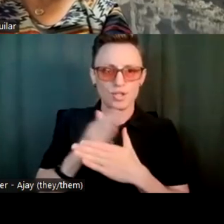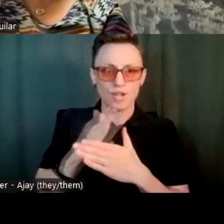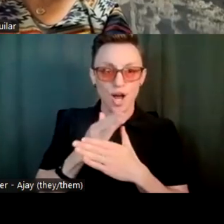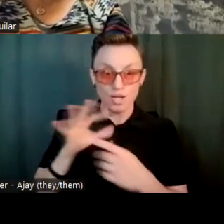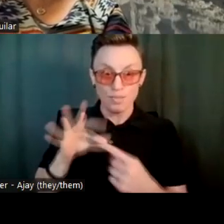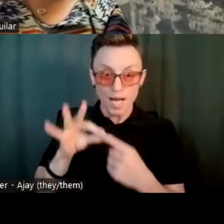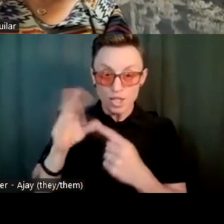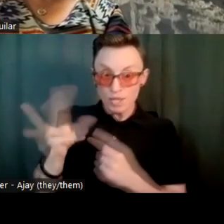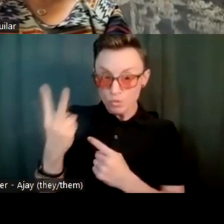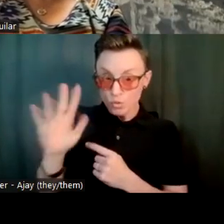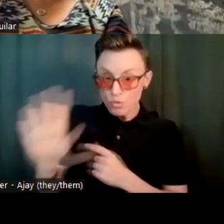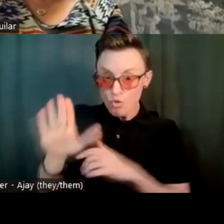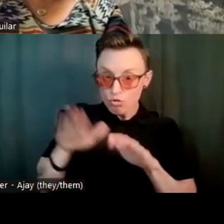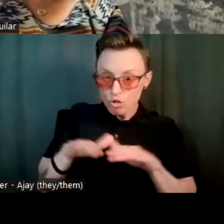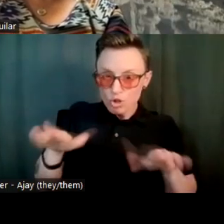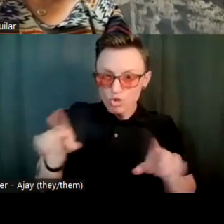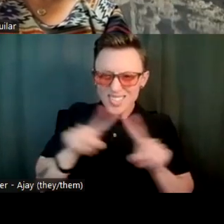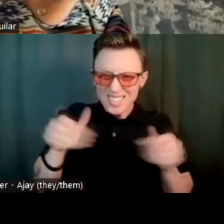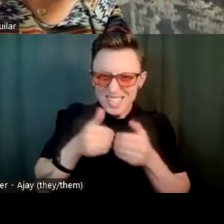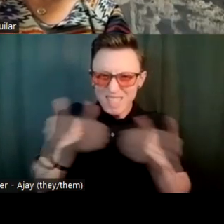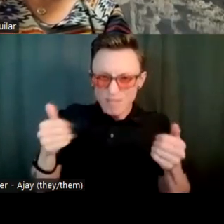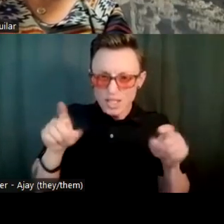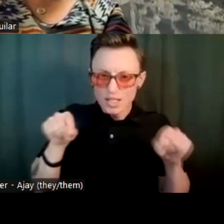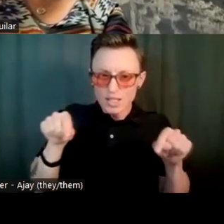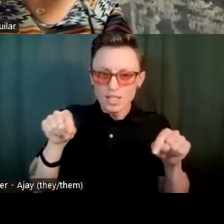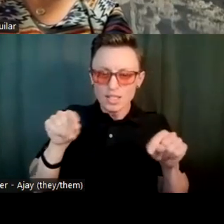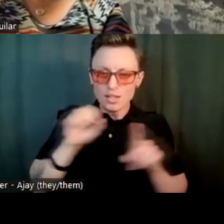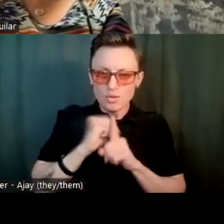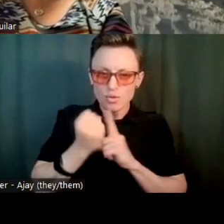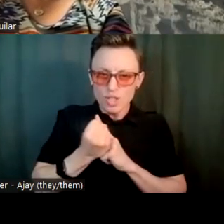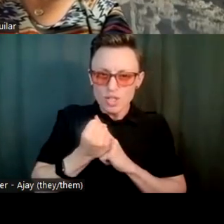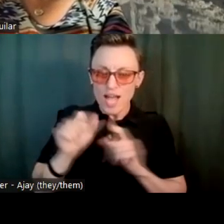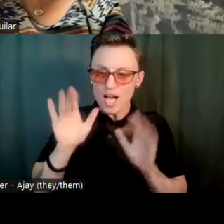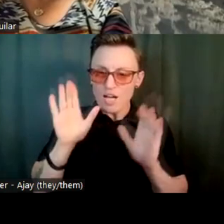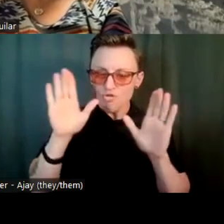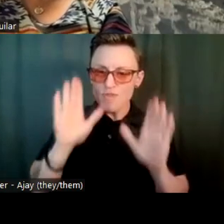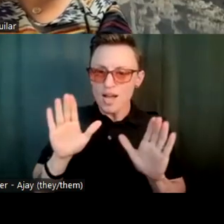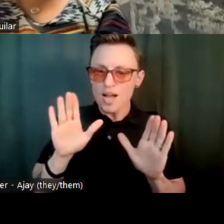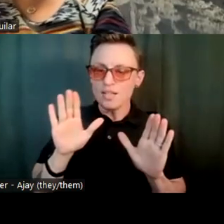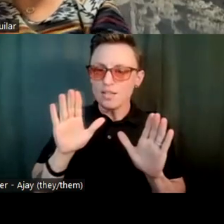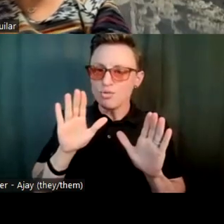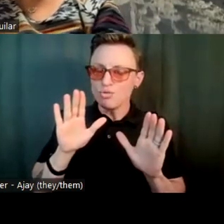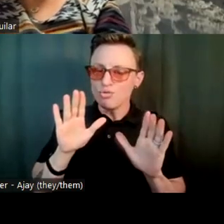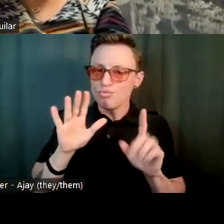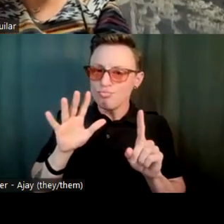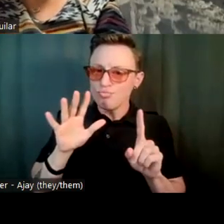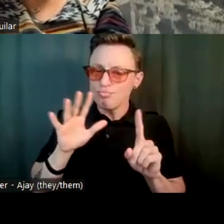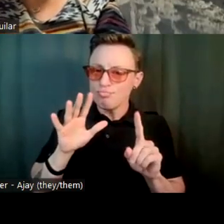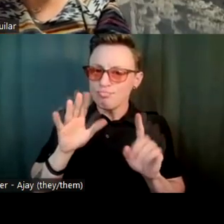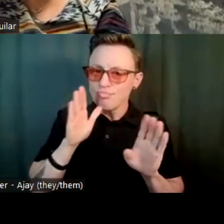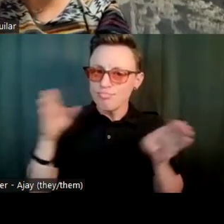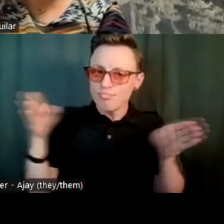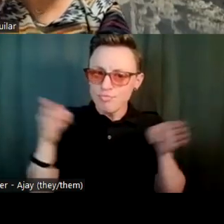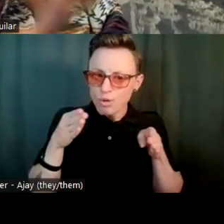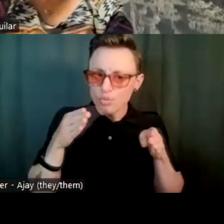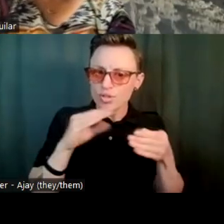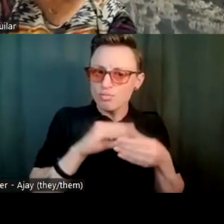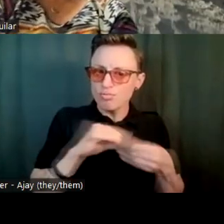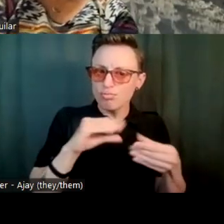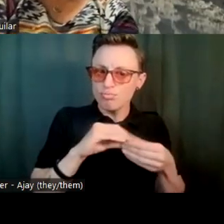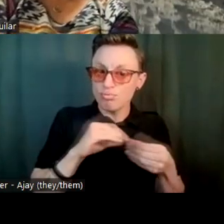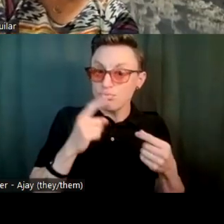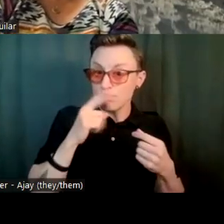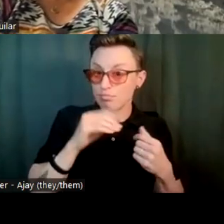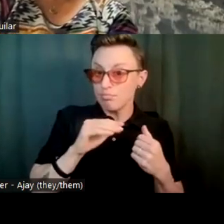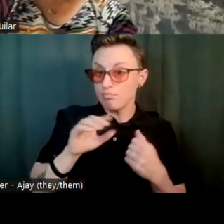and that's a very great thing to bring attention to. And now, Danielle, if you wouldn't mind